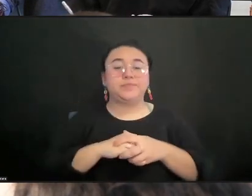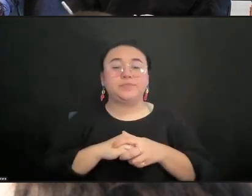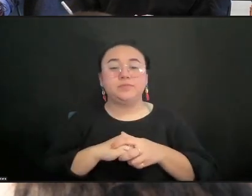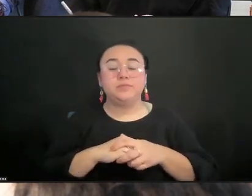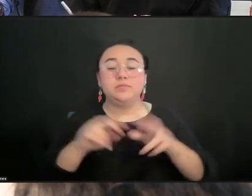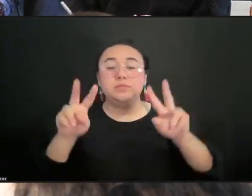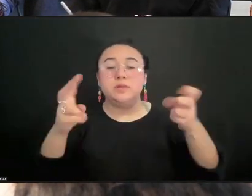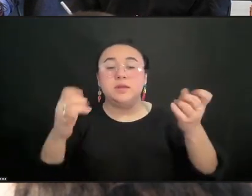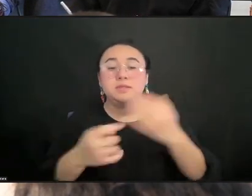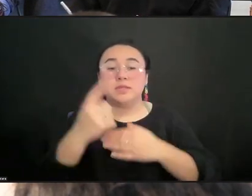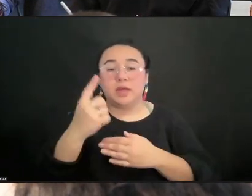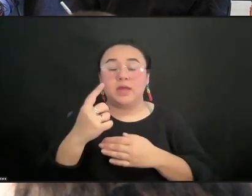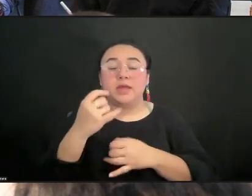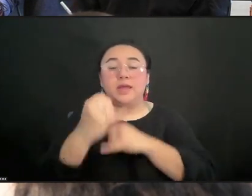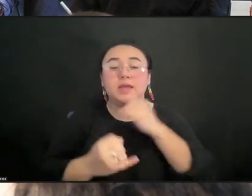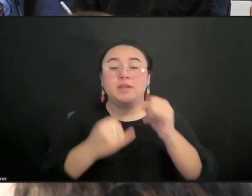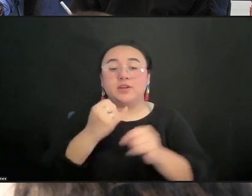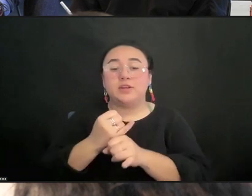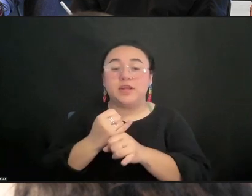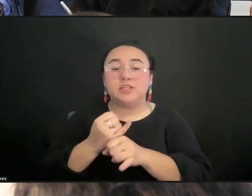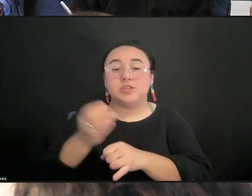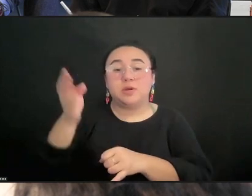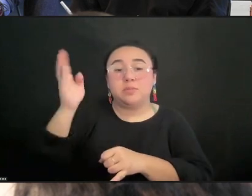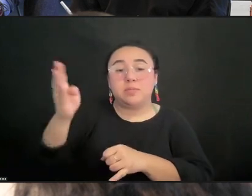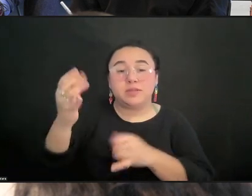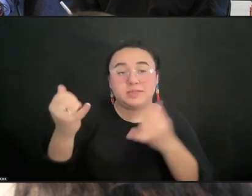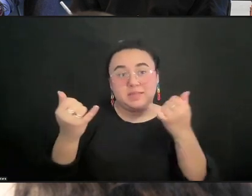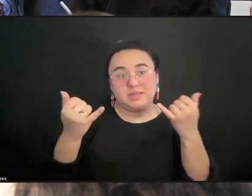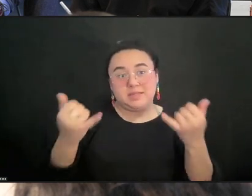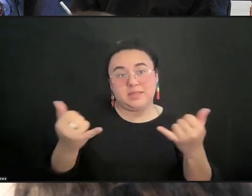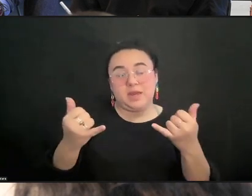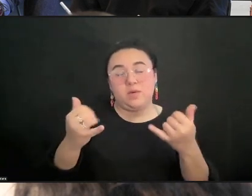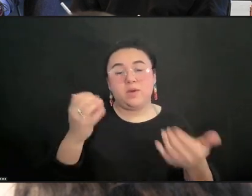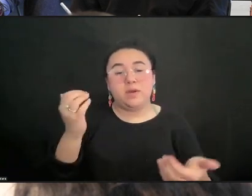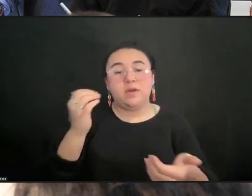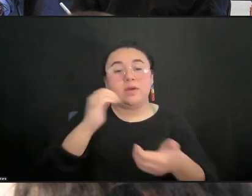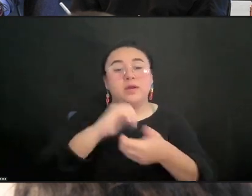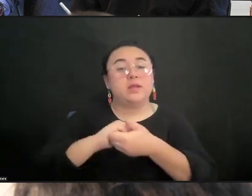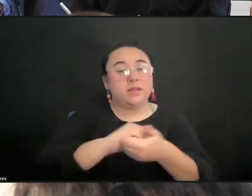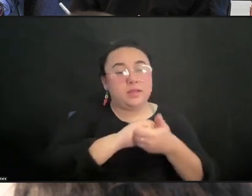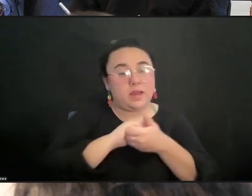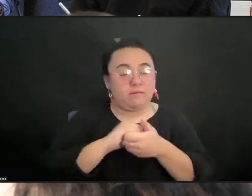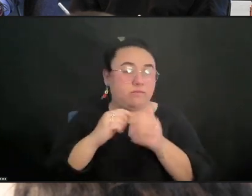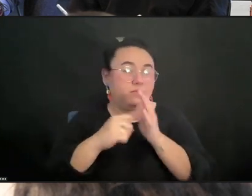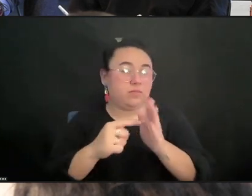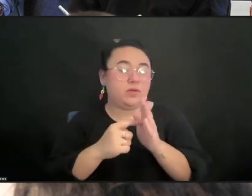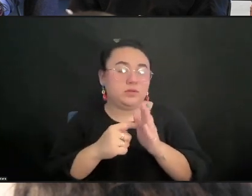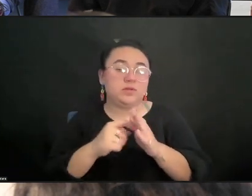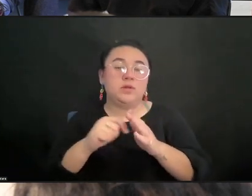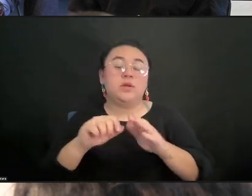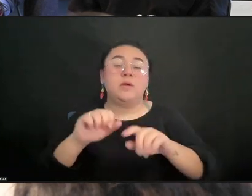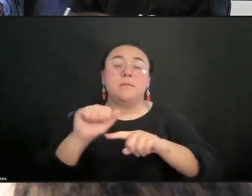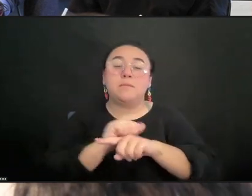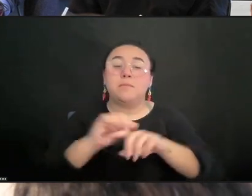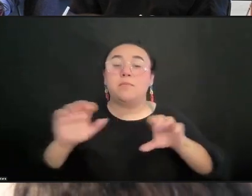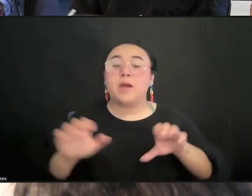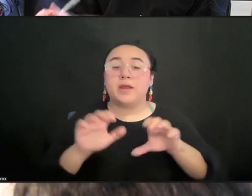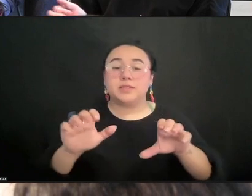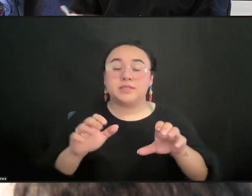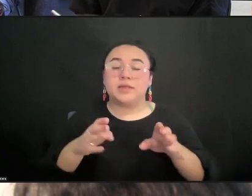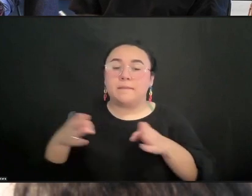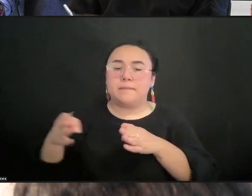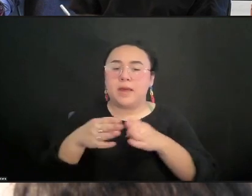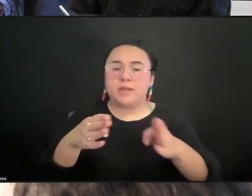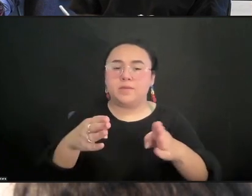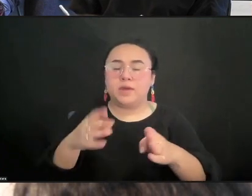Presenting Now, Collaborative Models, Practices and Pathways Towards a Sustainable Future. I feel like we